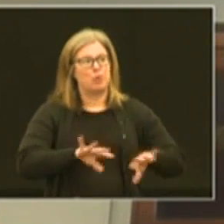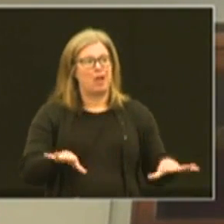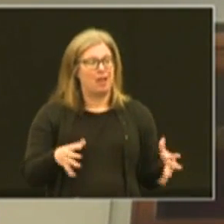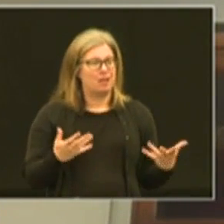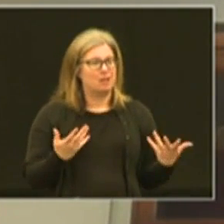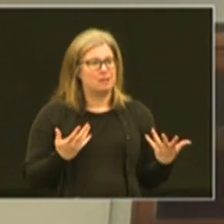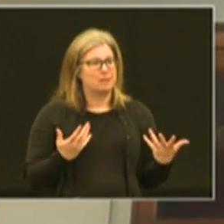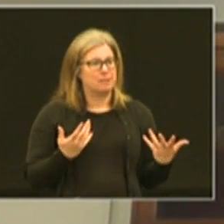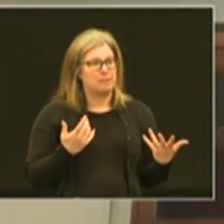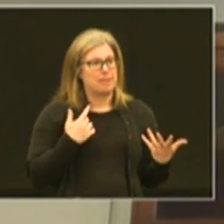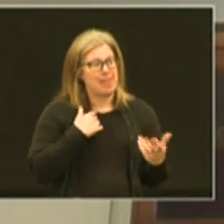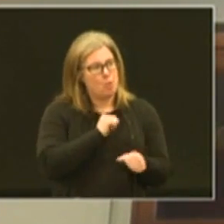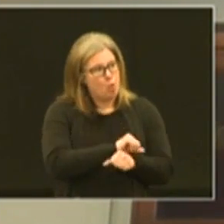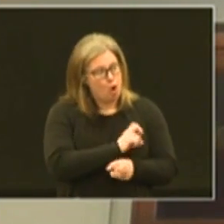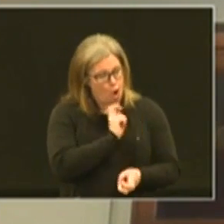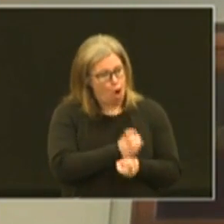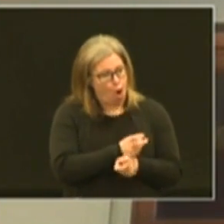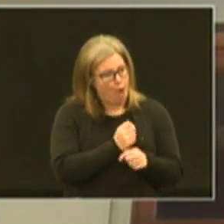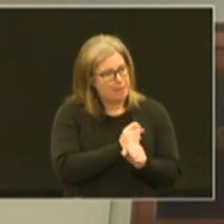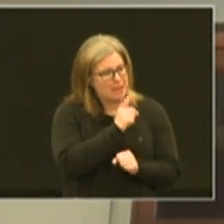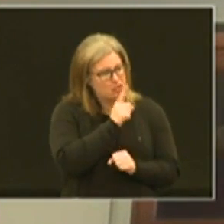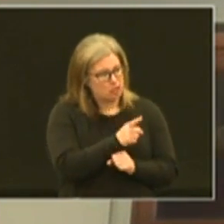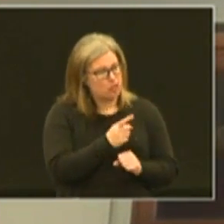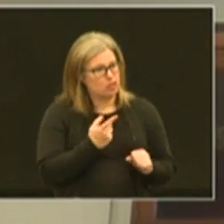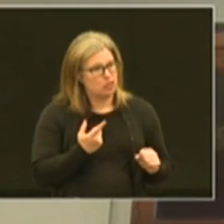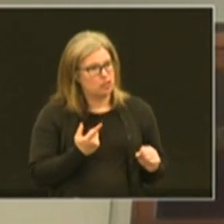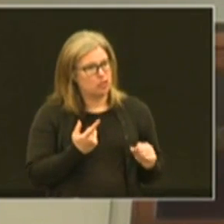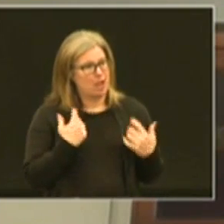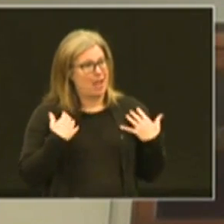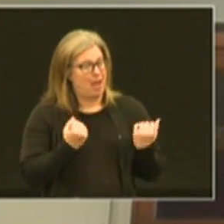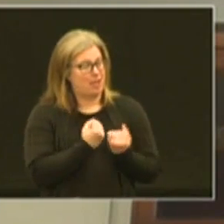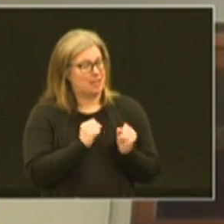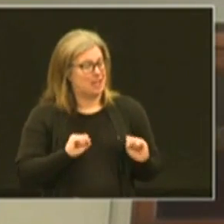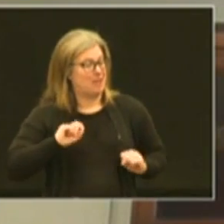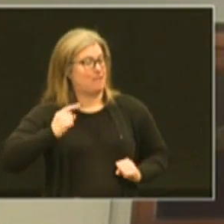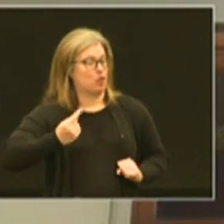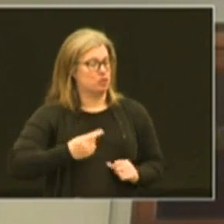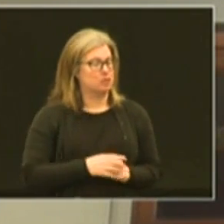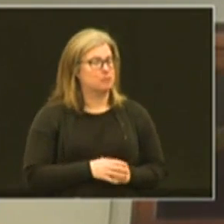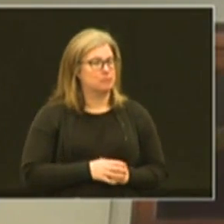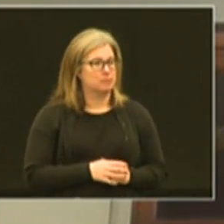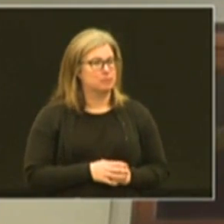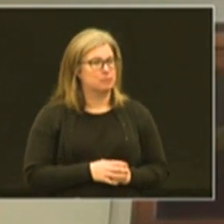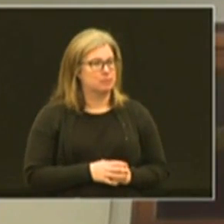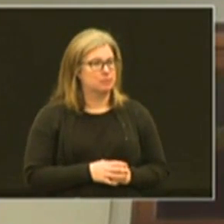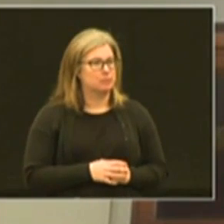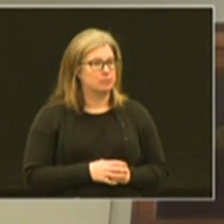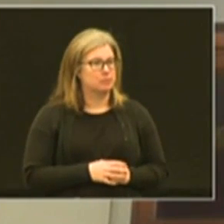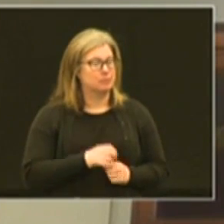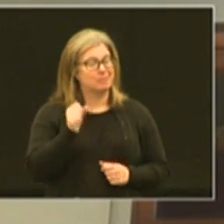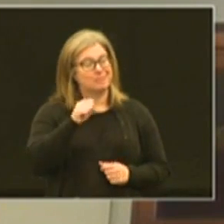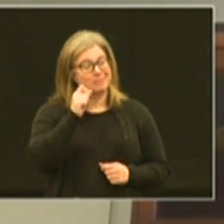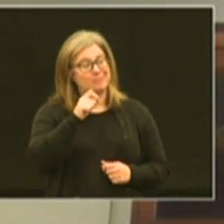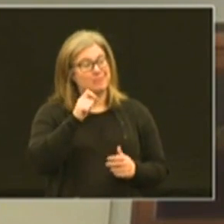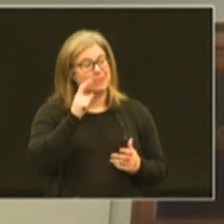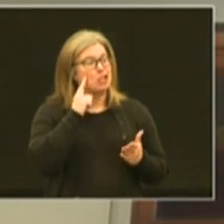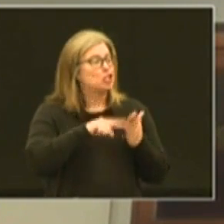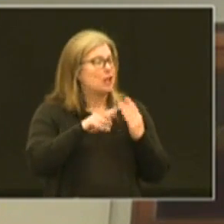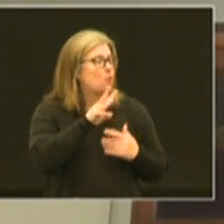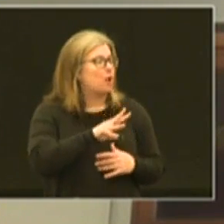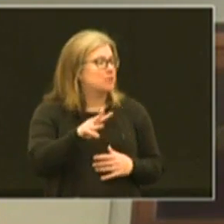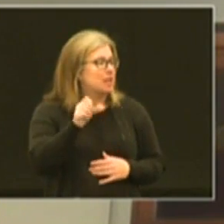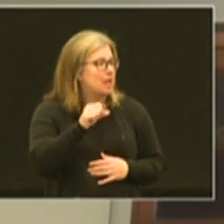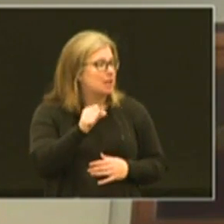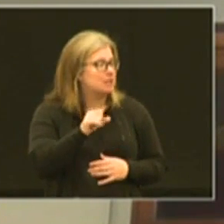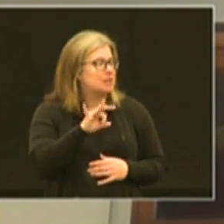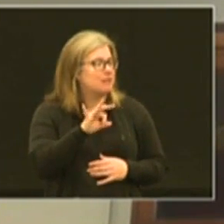and we're working hard to make sure that health and safety comes first so yes check our website out